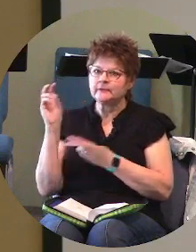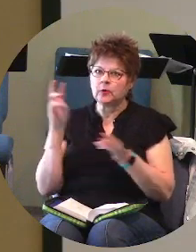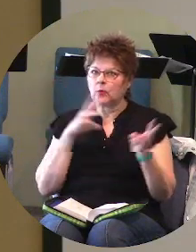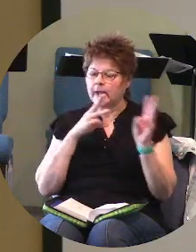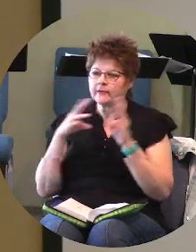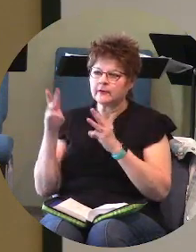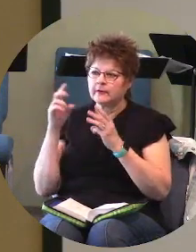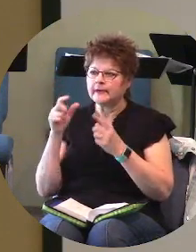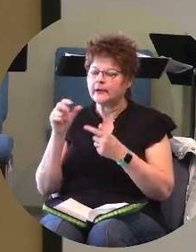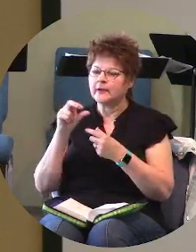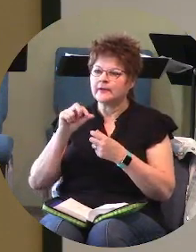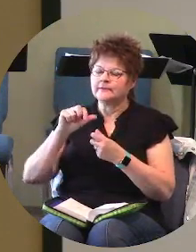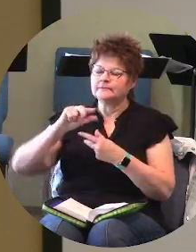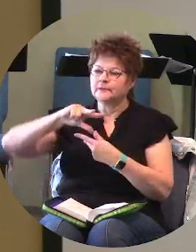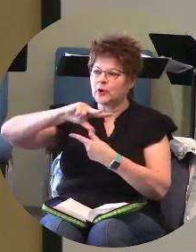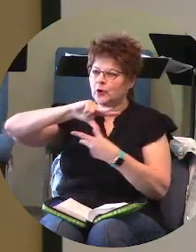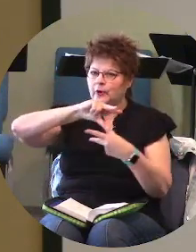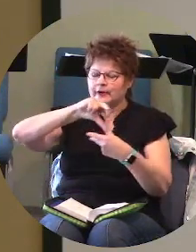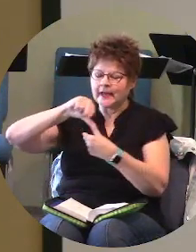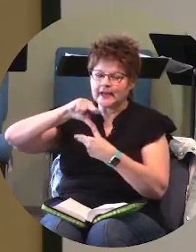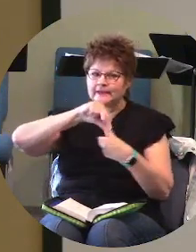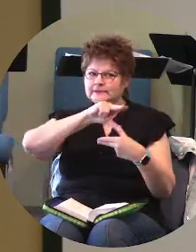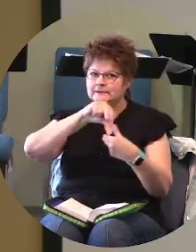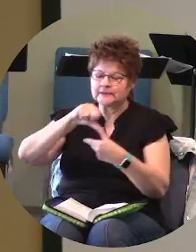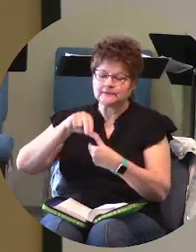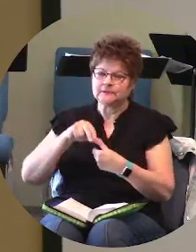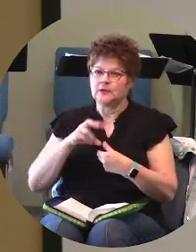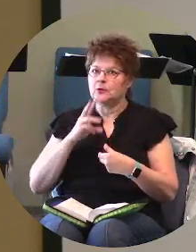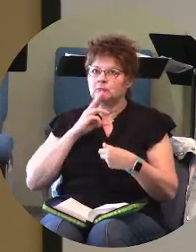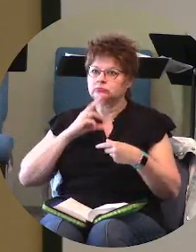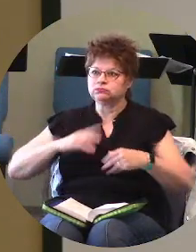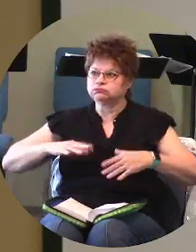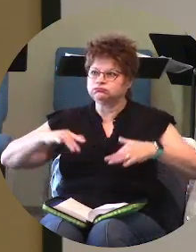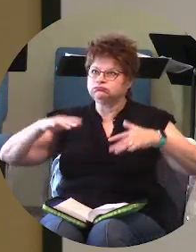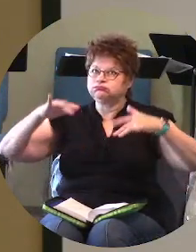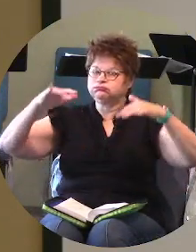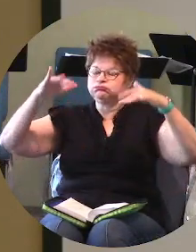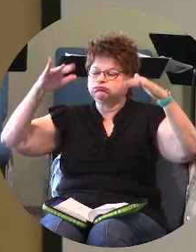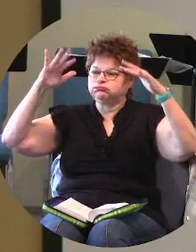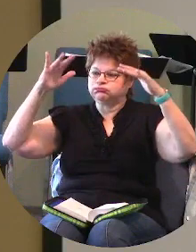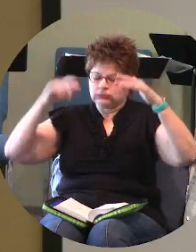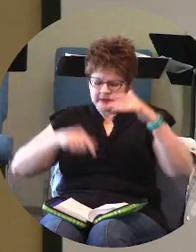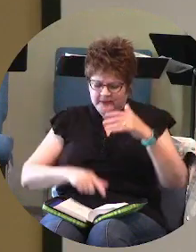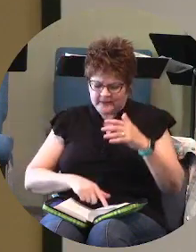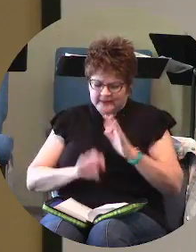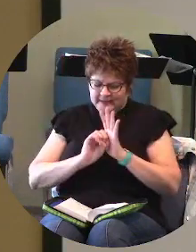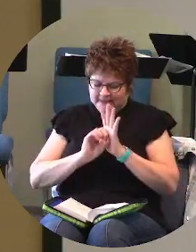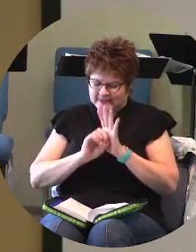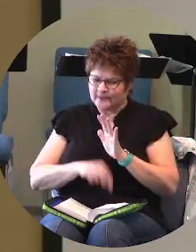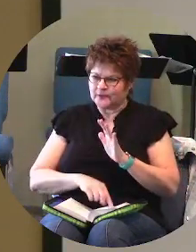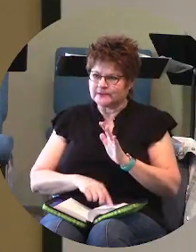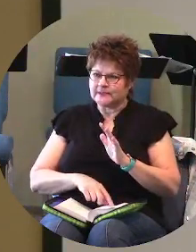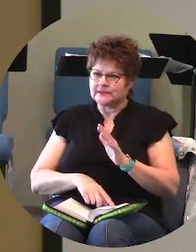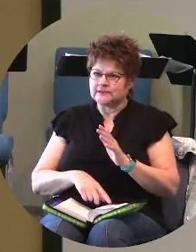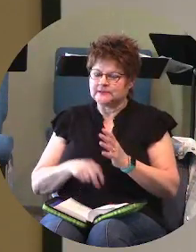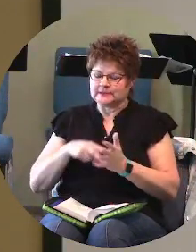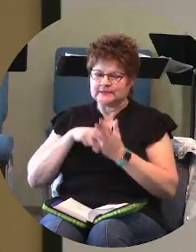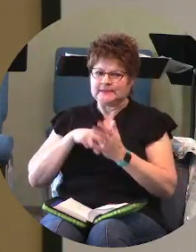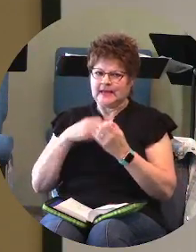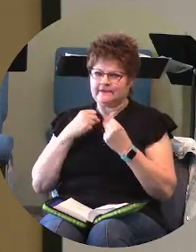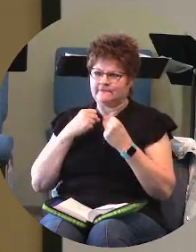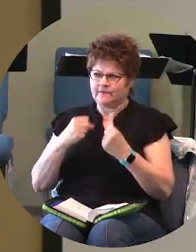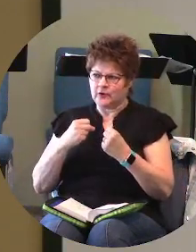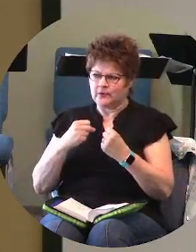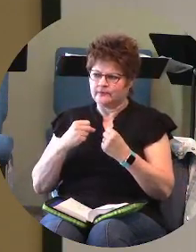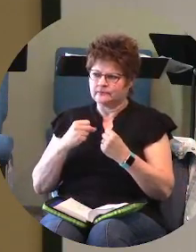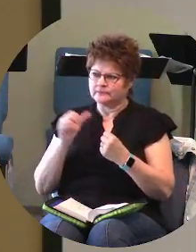hurricanes and tornadoes and flash floods and yet the example the psalmist has he says just stand firm like they